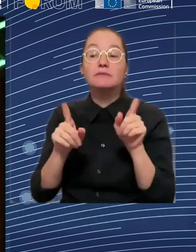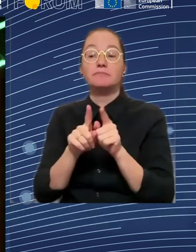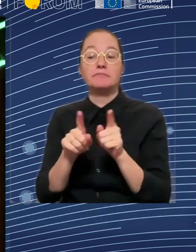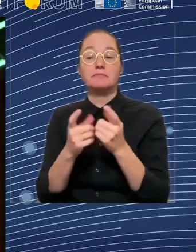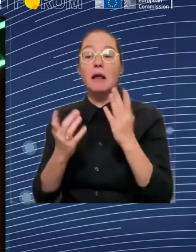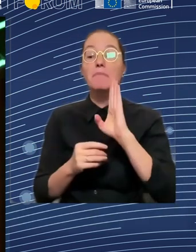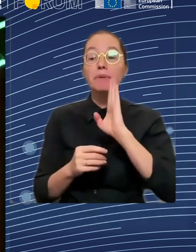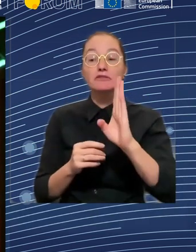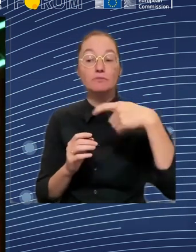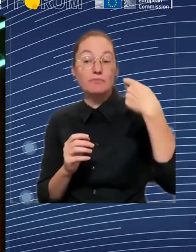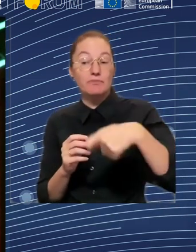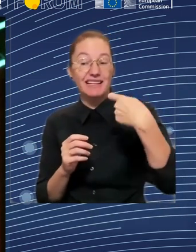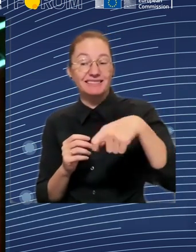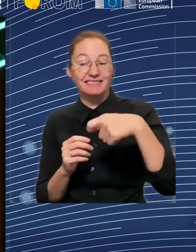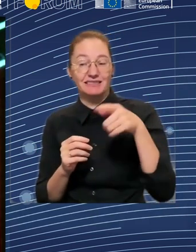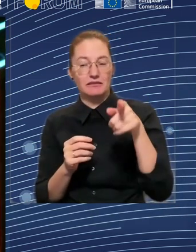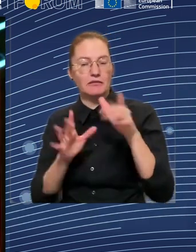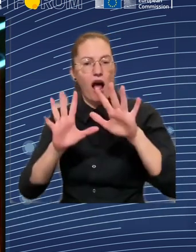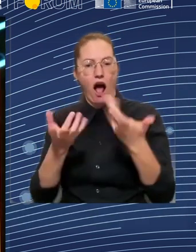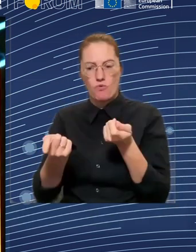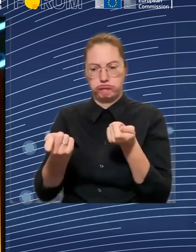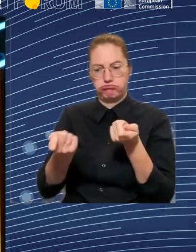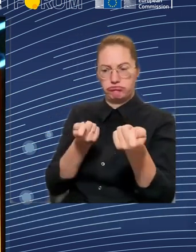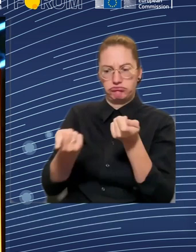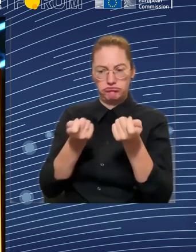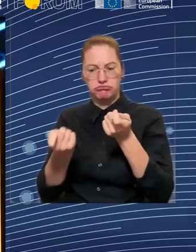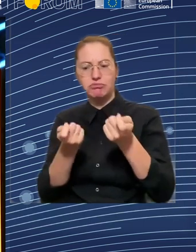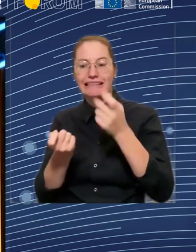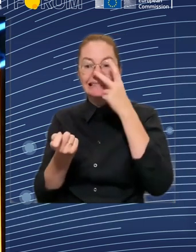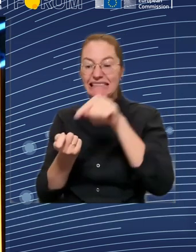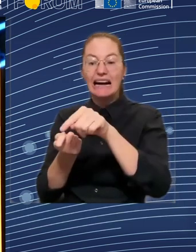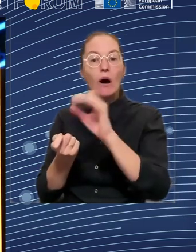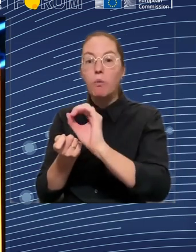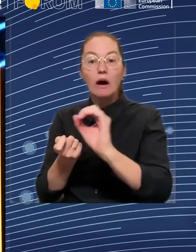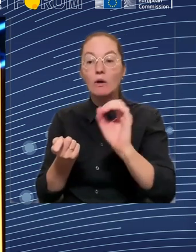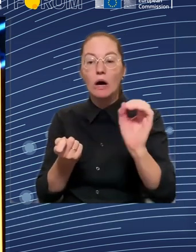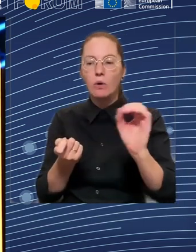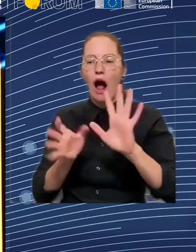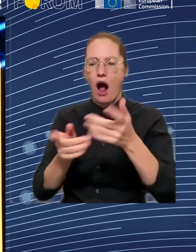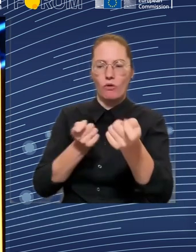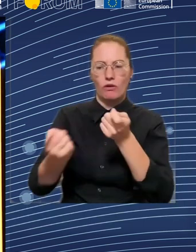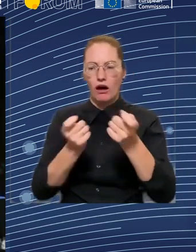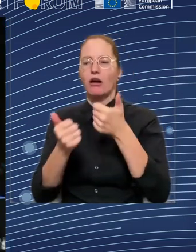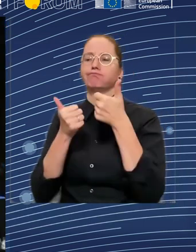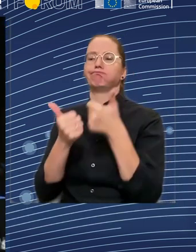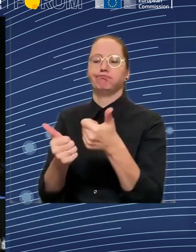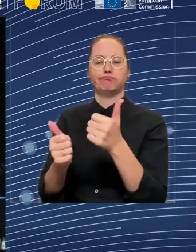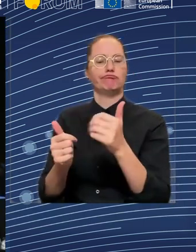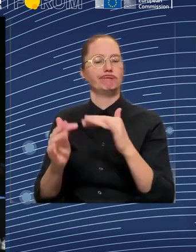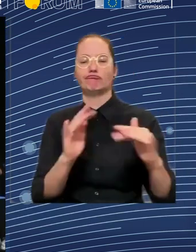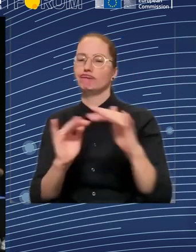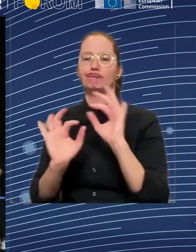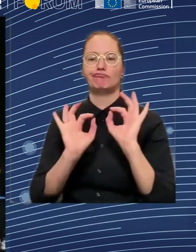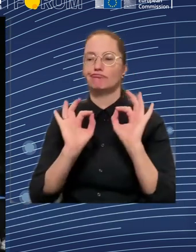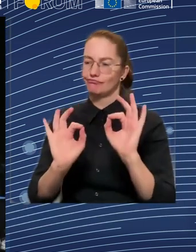gaps are that might be tackled by the next European Commission or indeed the Belgian presidency? Yeah, there